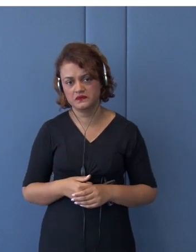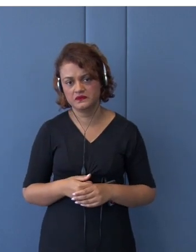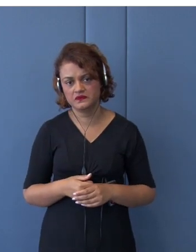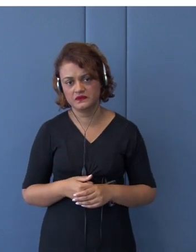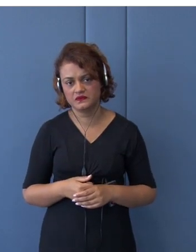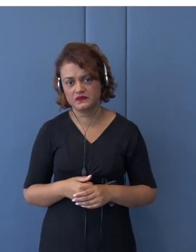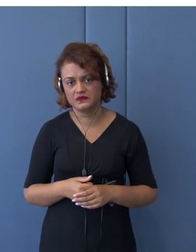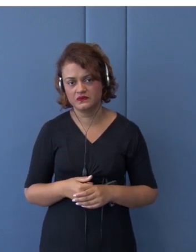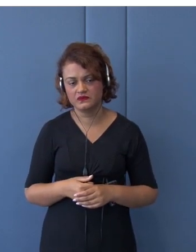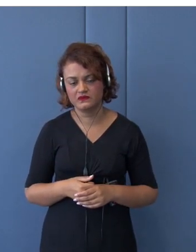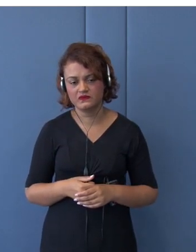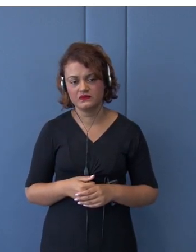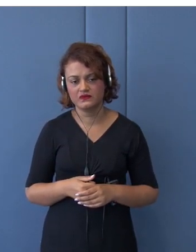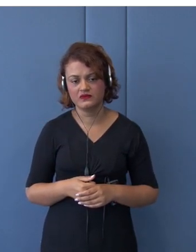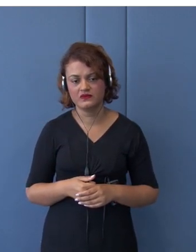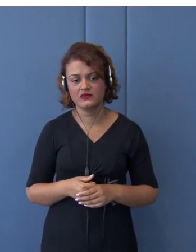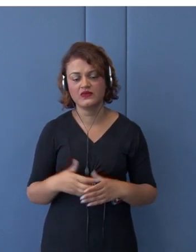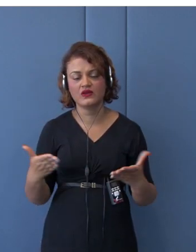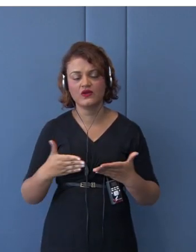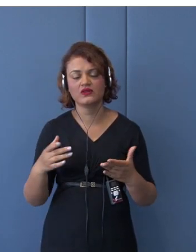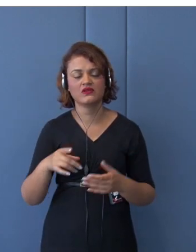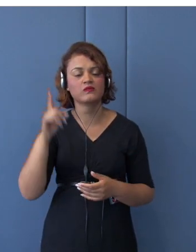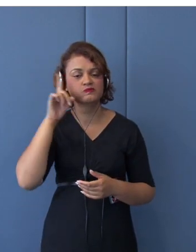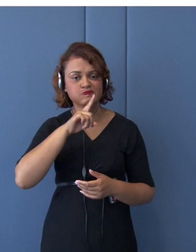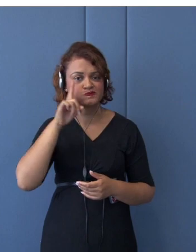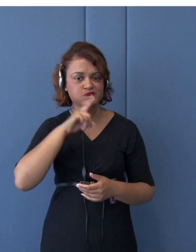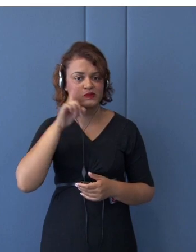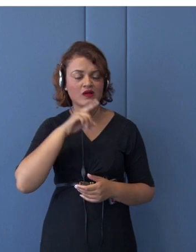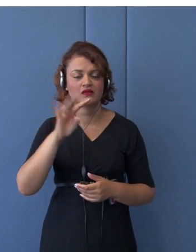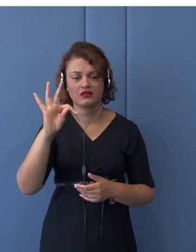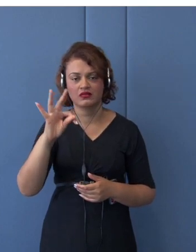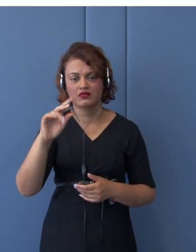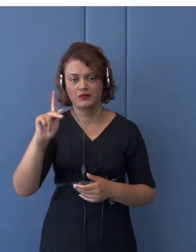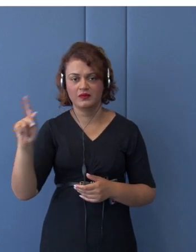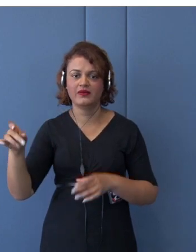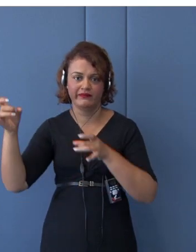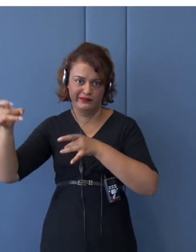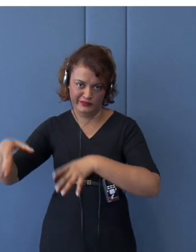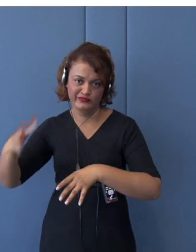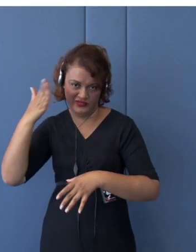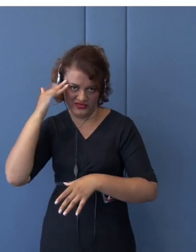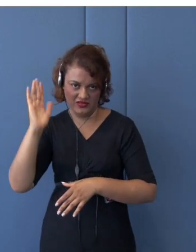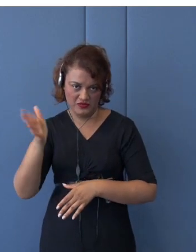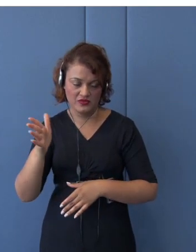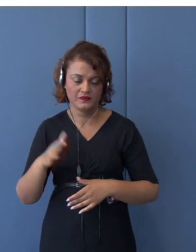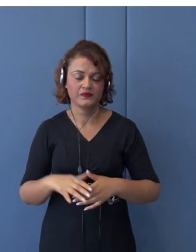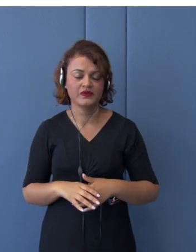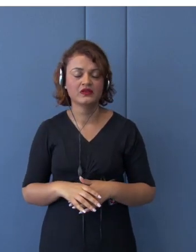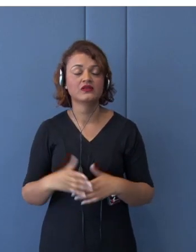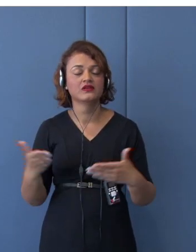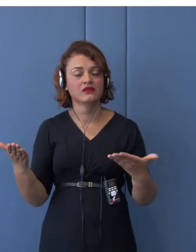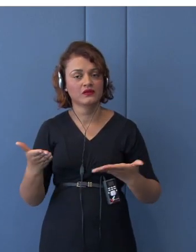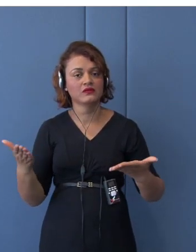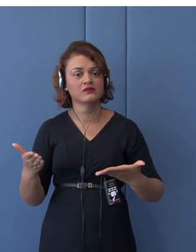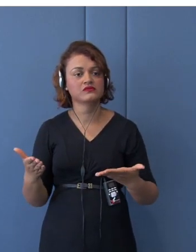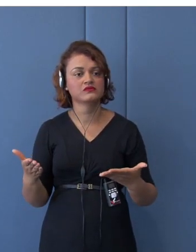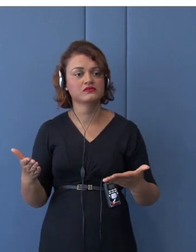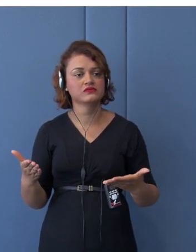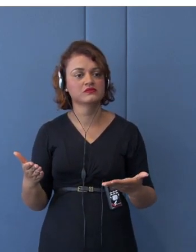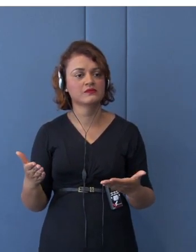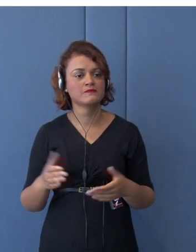Now, United States withdrew from the TPP. And, we have some significant sort of